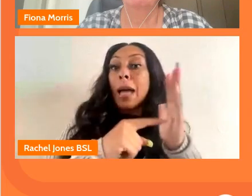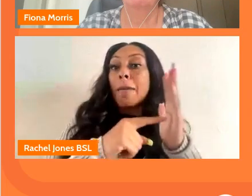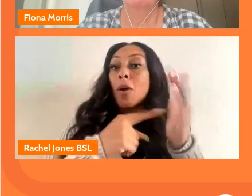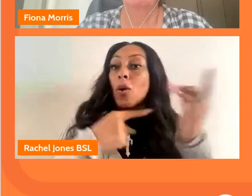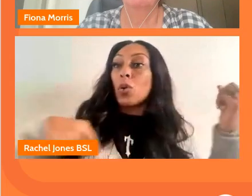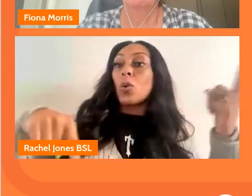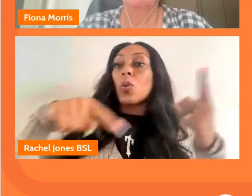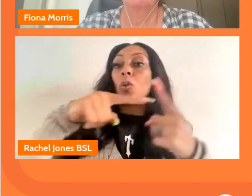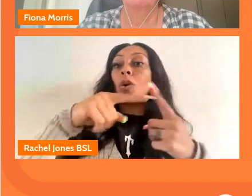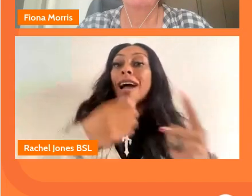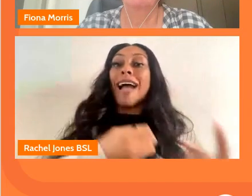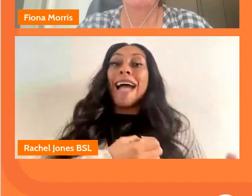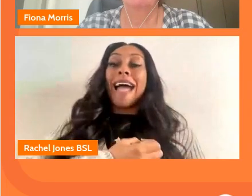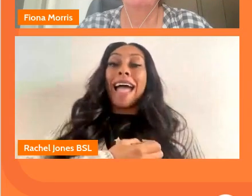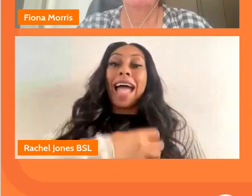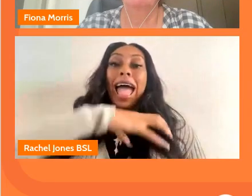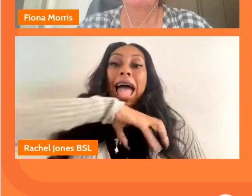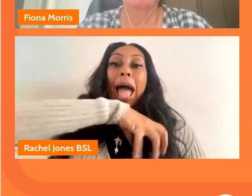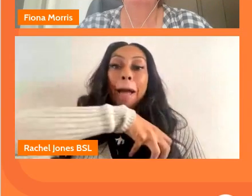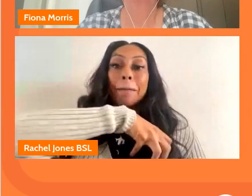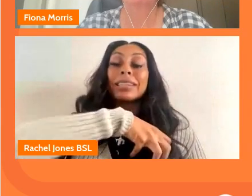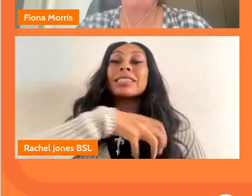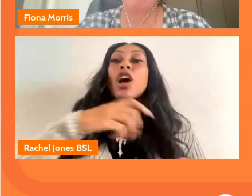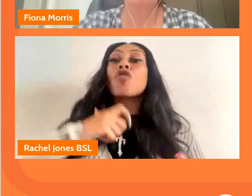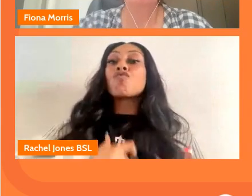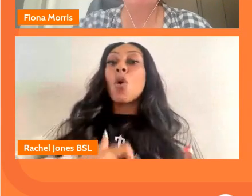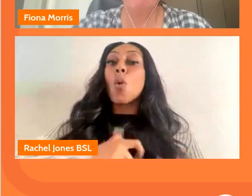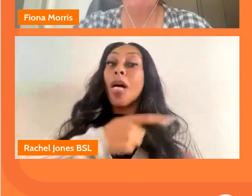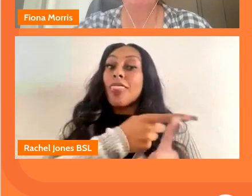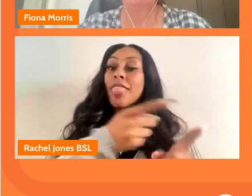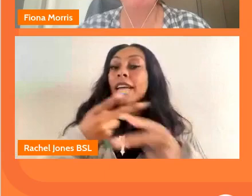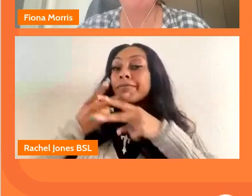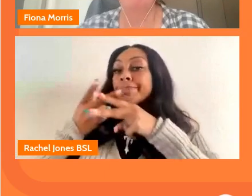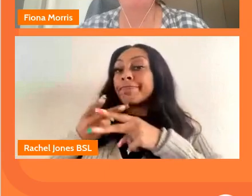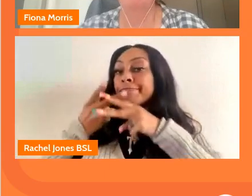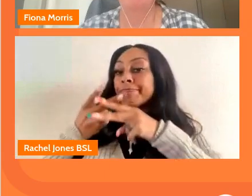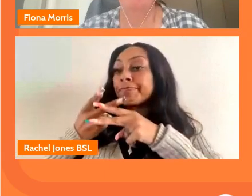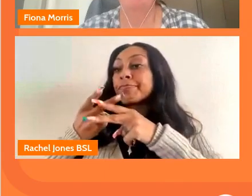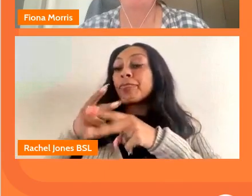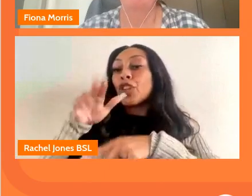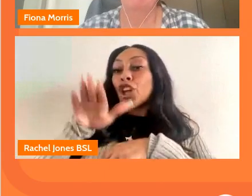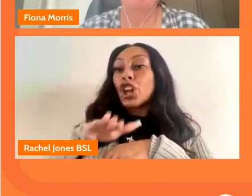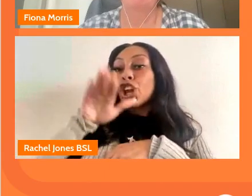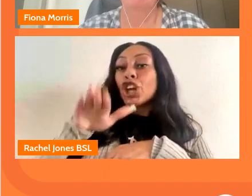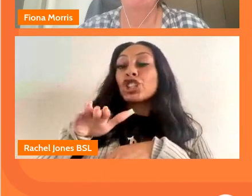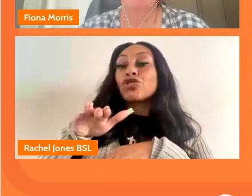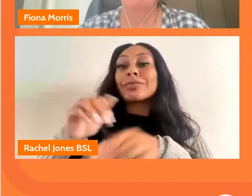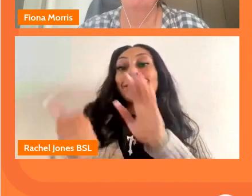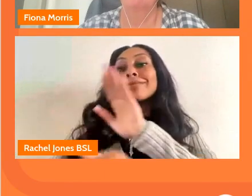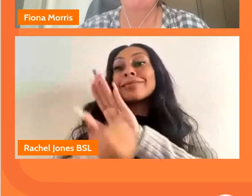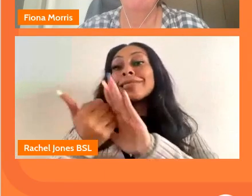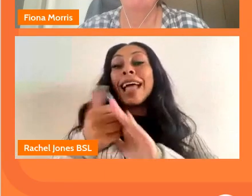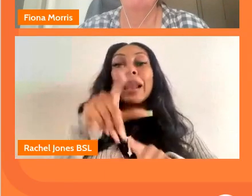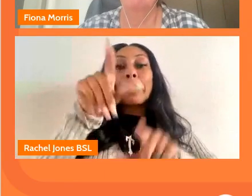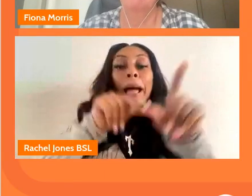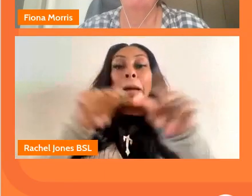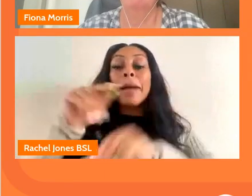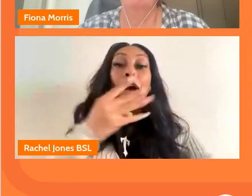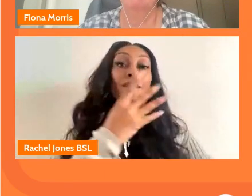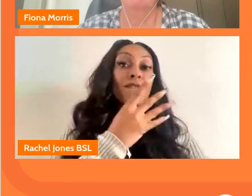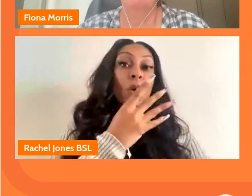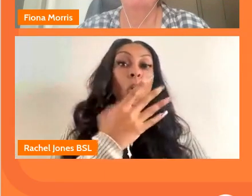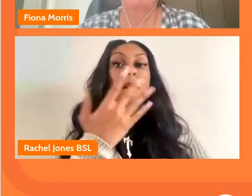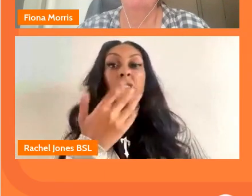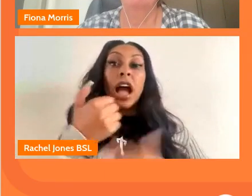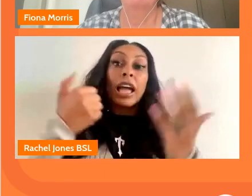ambassadorial role that actually they're nurturing talent so each of them are selecting four five six depending on the discipline of people who can